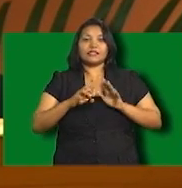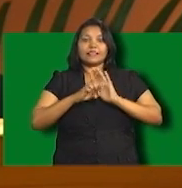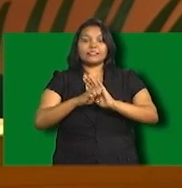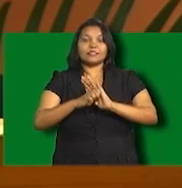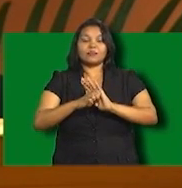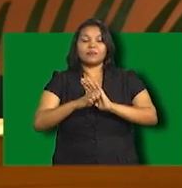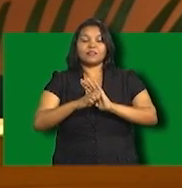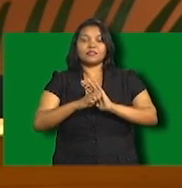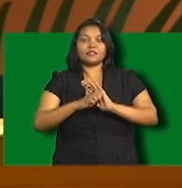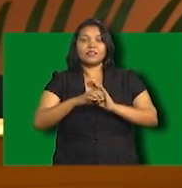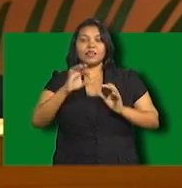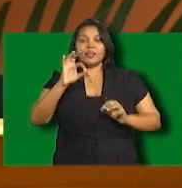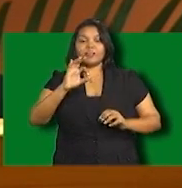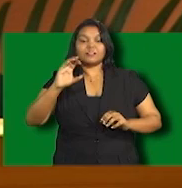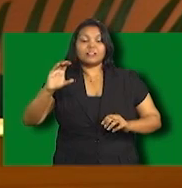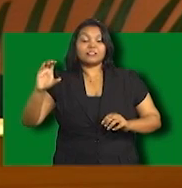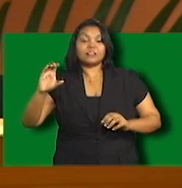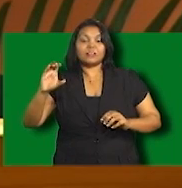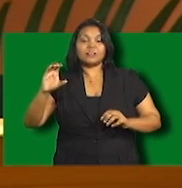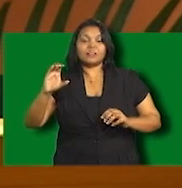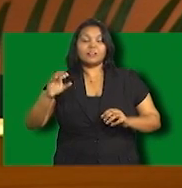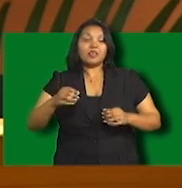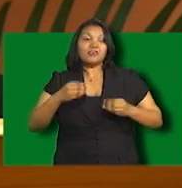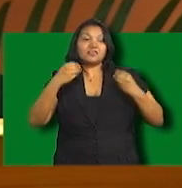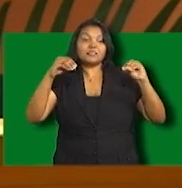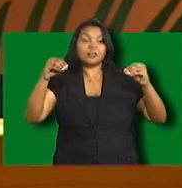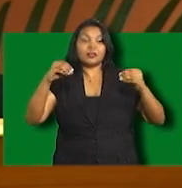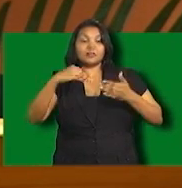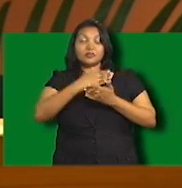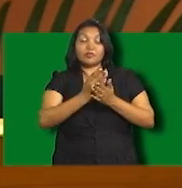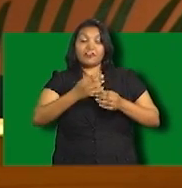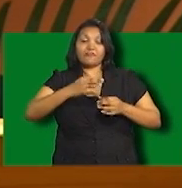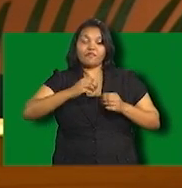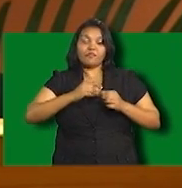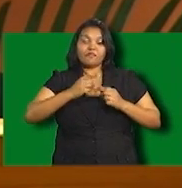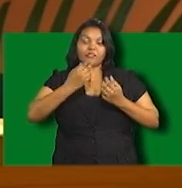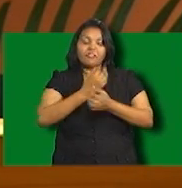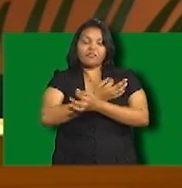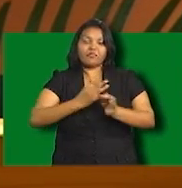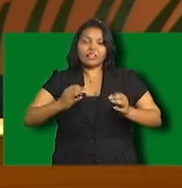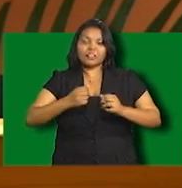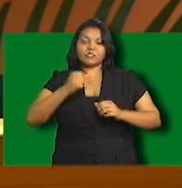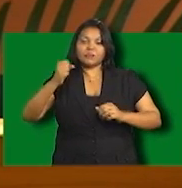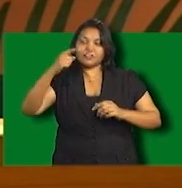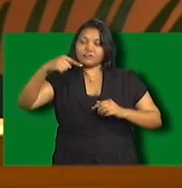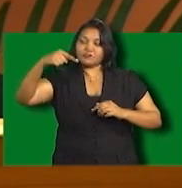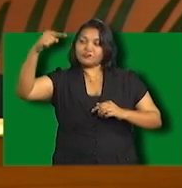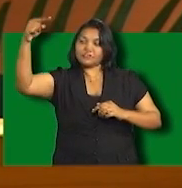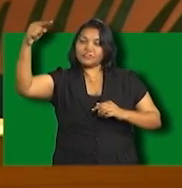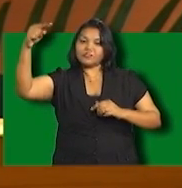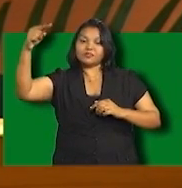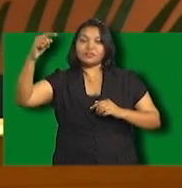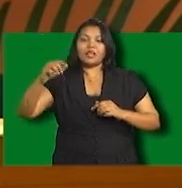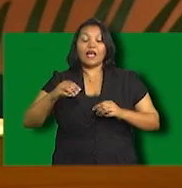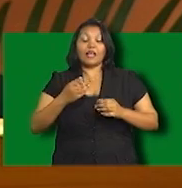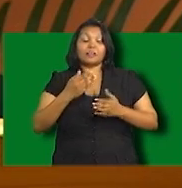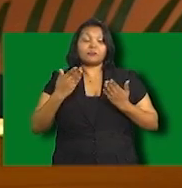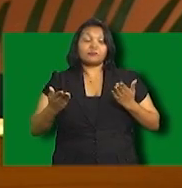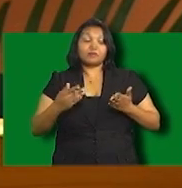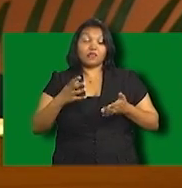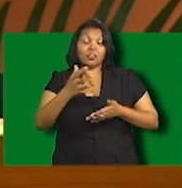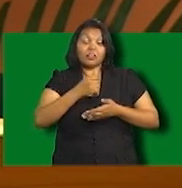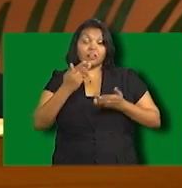regulator, the FCC, was able to auction some of this spectrum and raise close to 19 billion US dollars